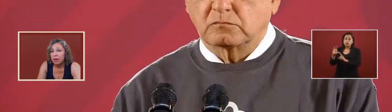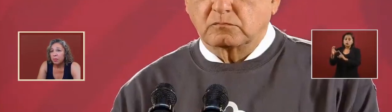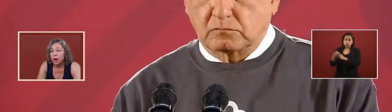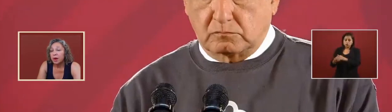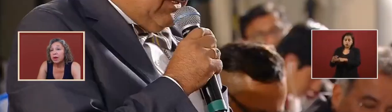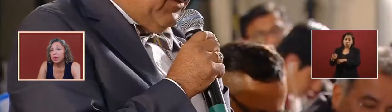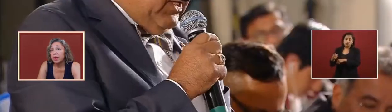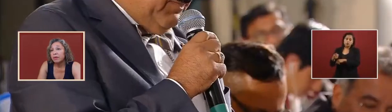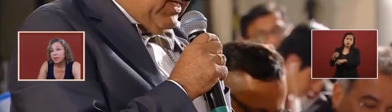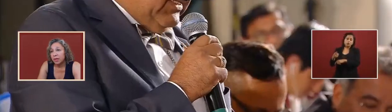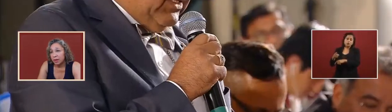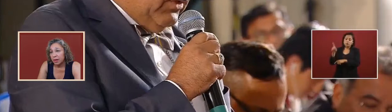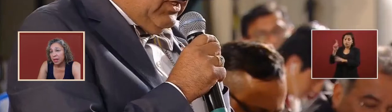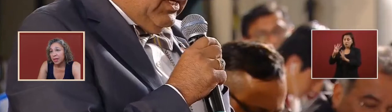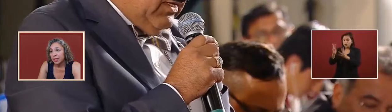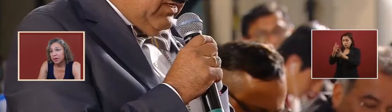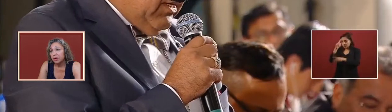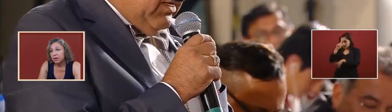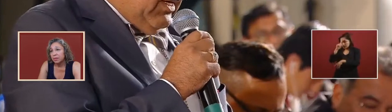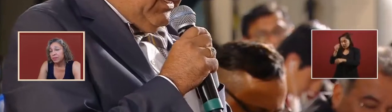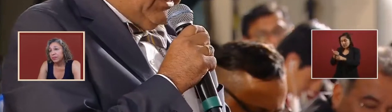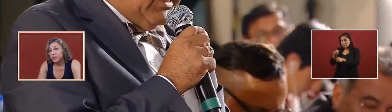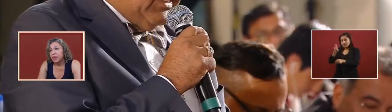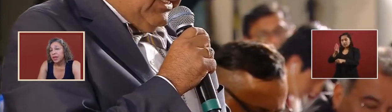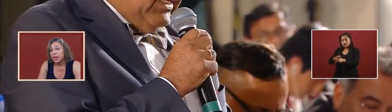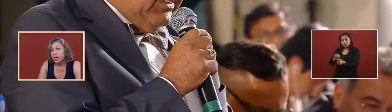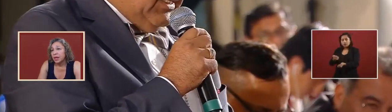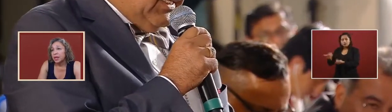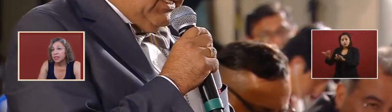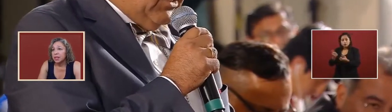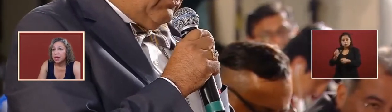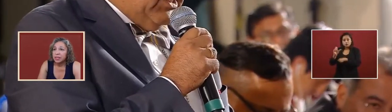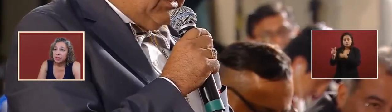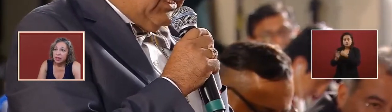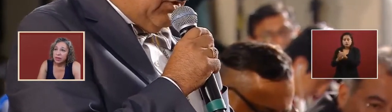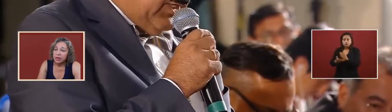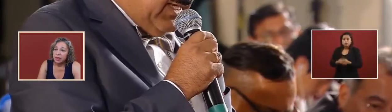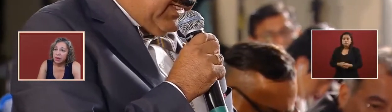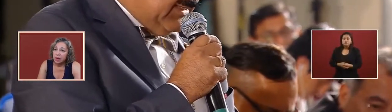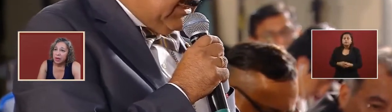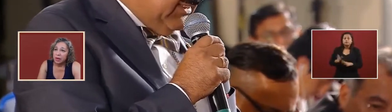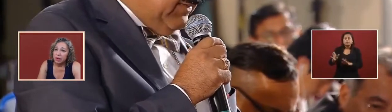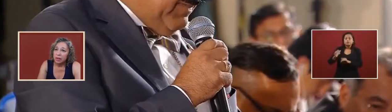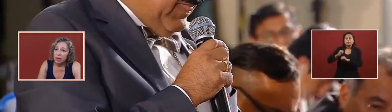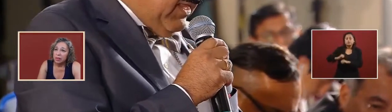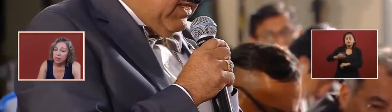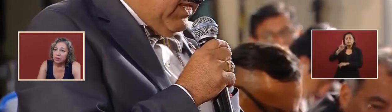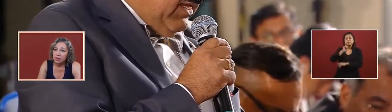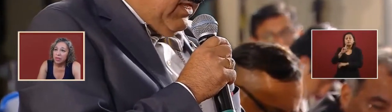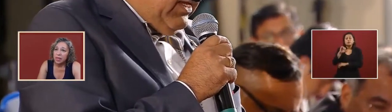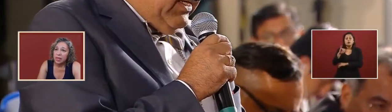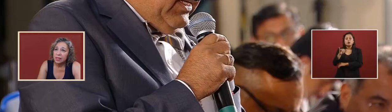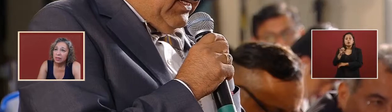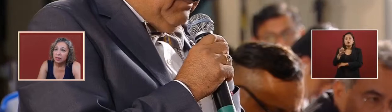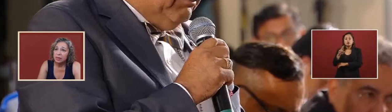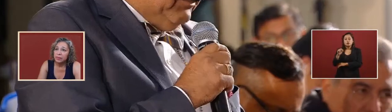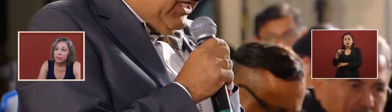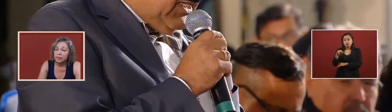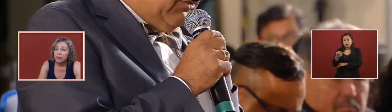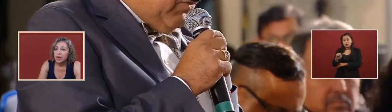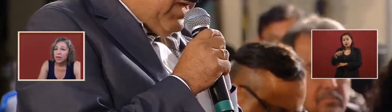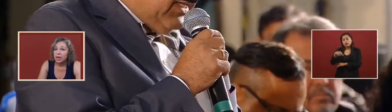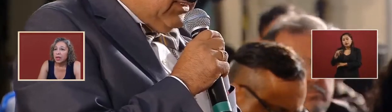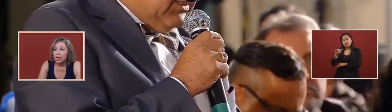now part of the calderon and ex-secretary helsina quesel